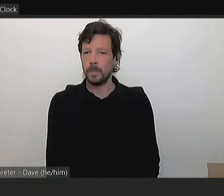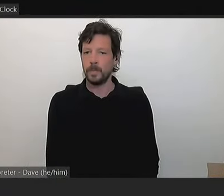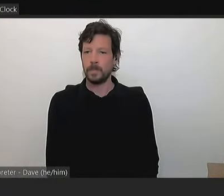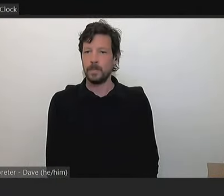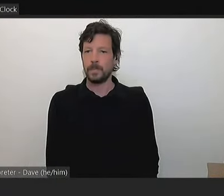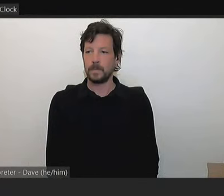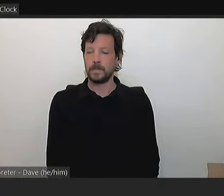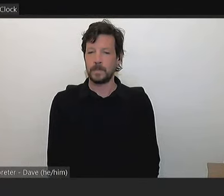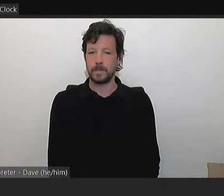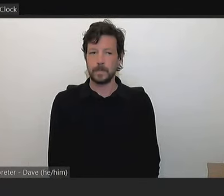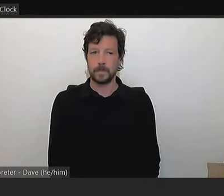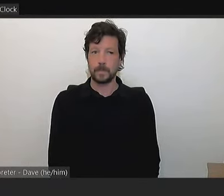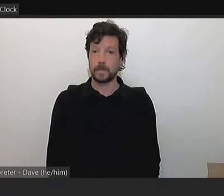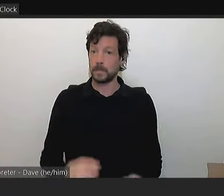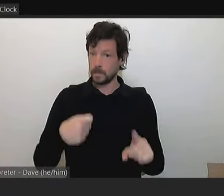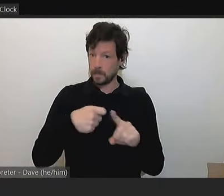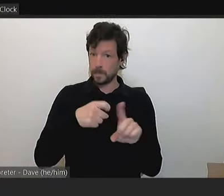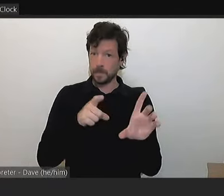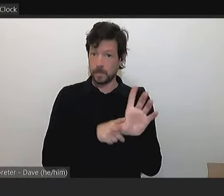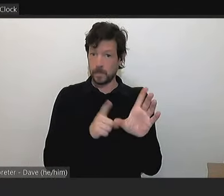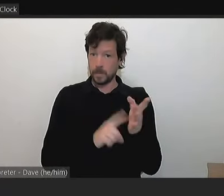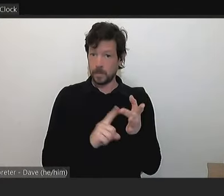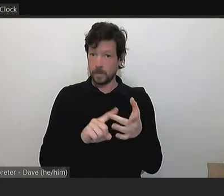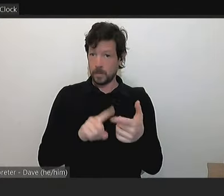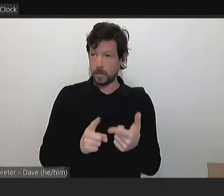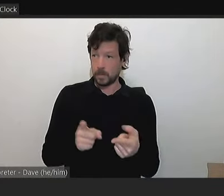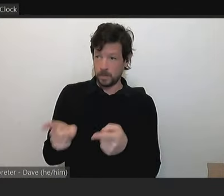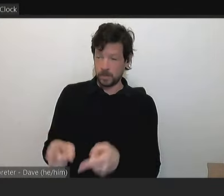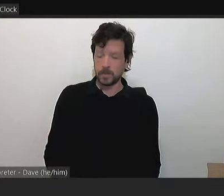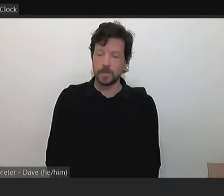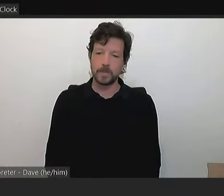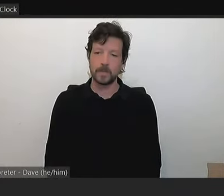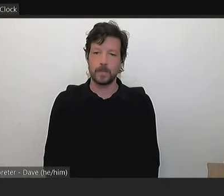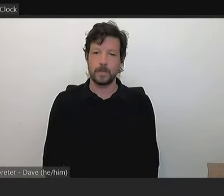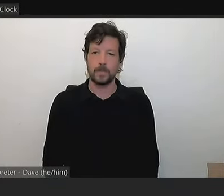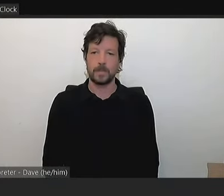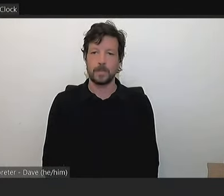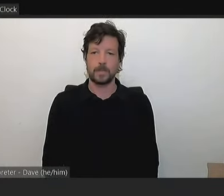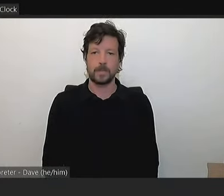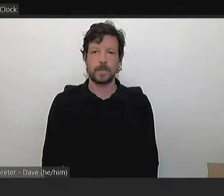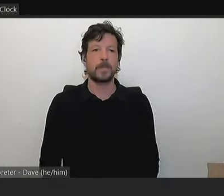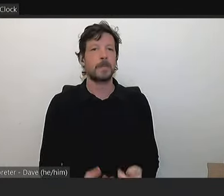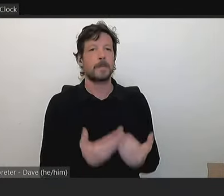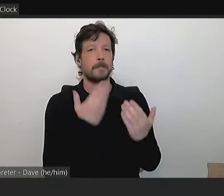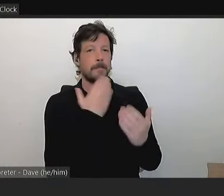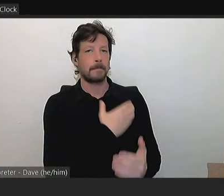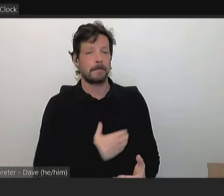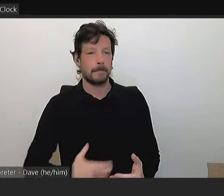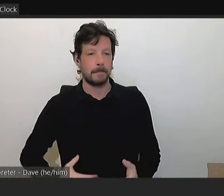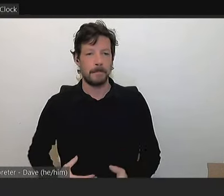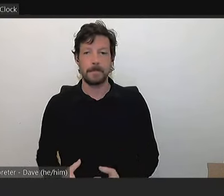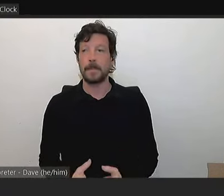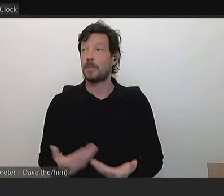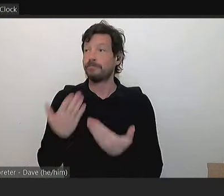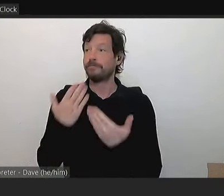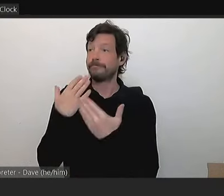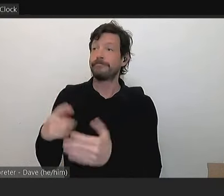Kylie, did you want to answer that? Thank you. Through you, Mayor. Thank you for the questions.